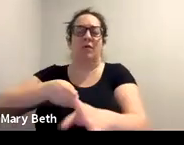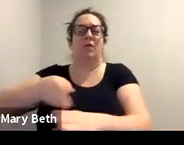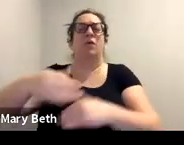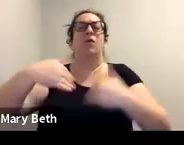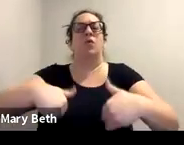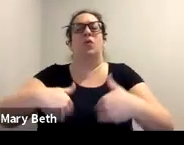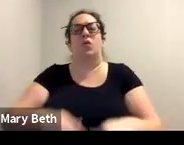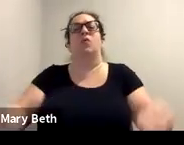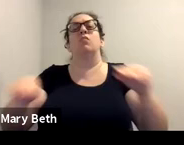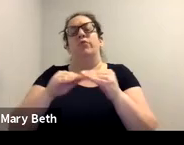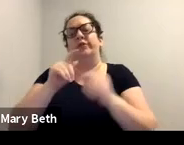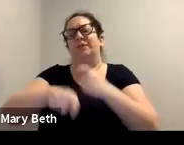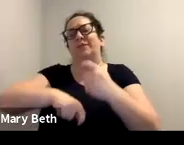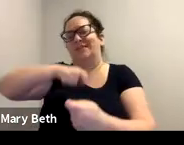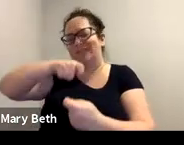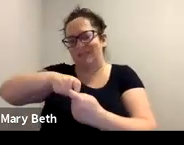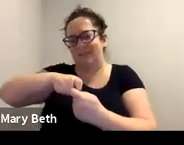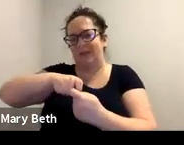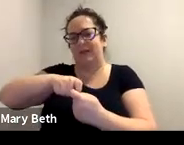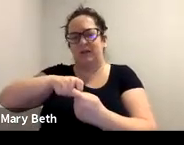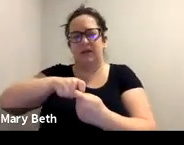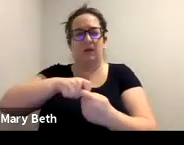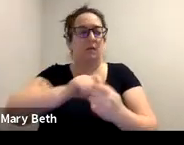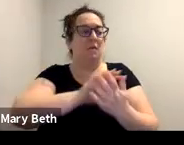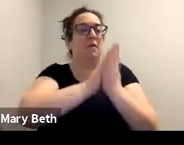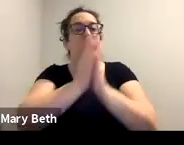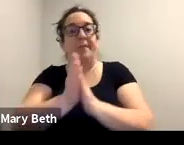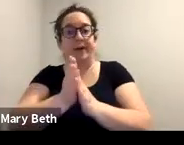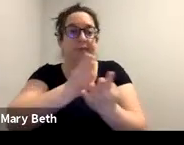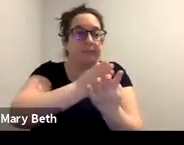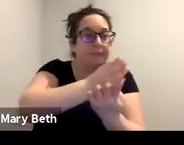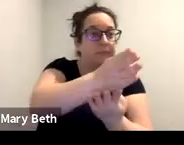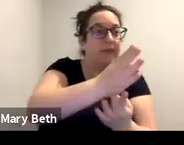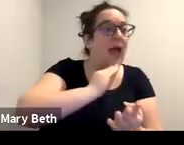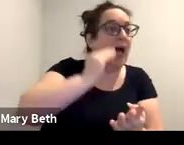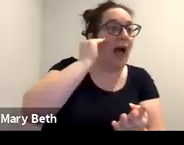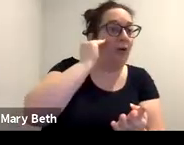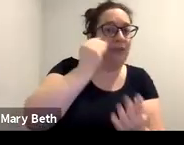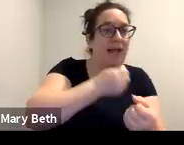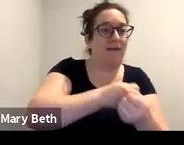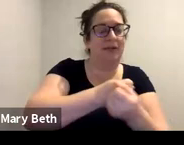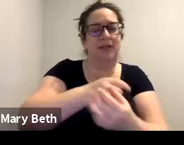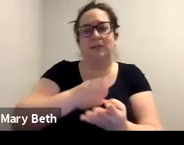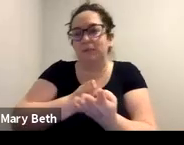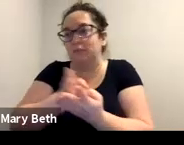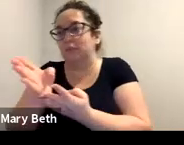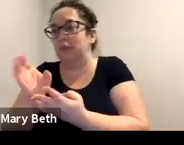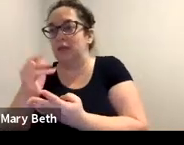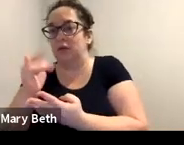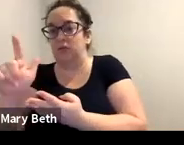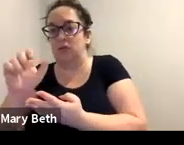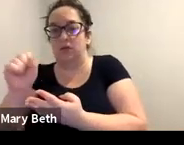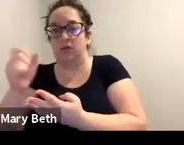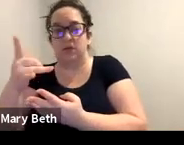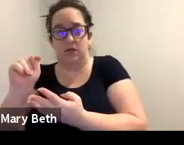more specific, becoming only a housing advocate, becoming only a sexual assault advocate, becoming only, um, employment,